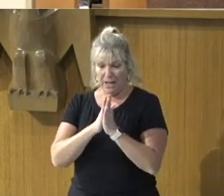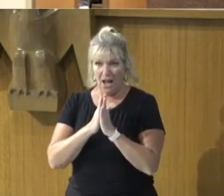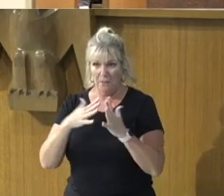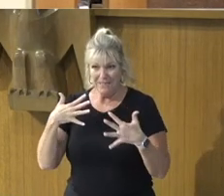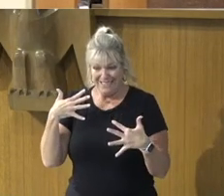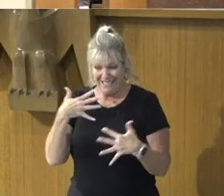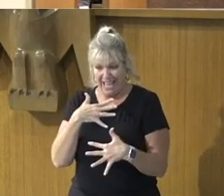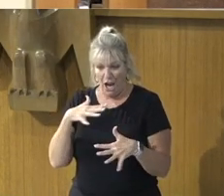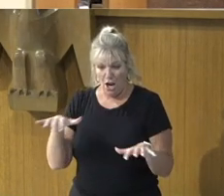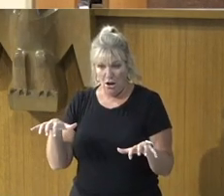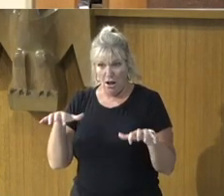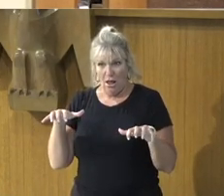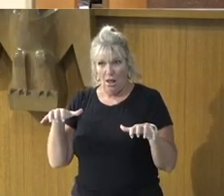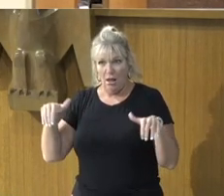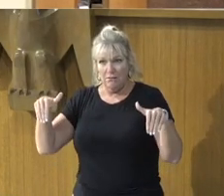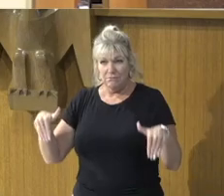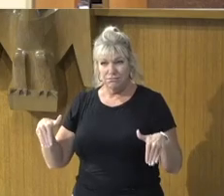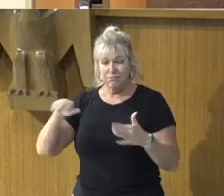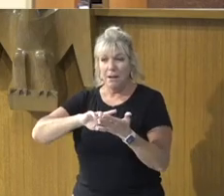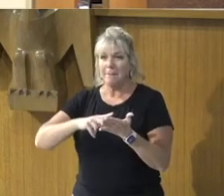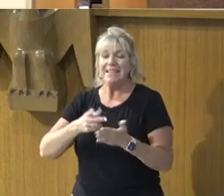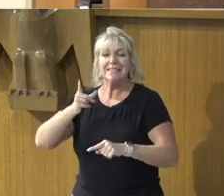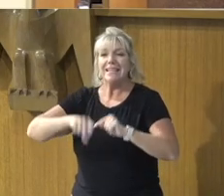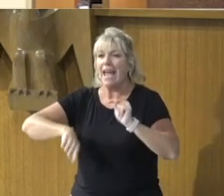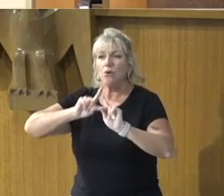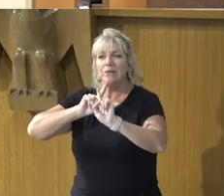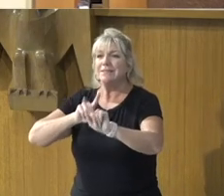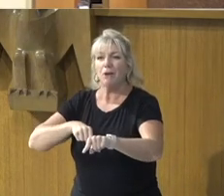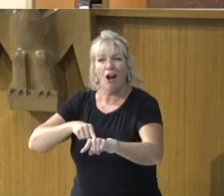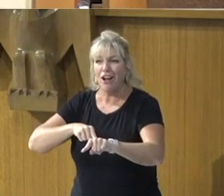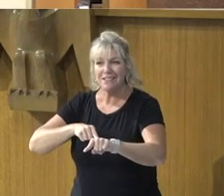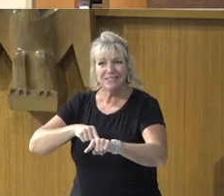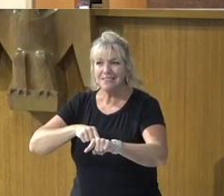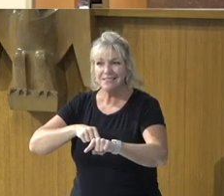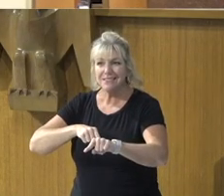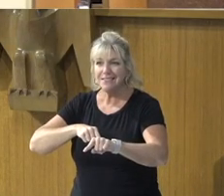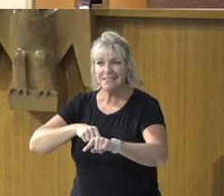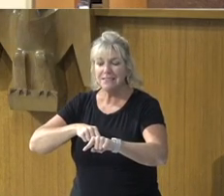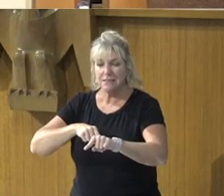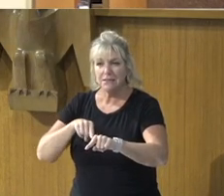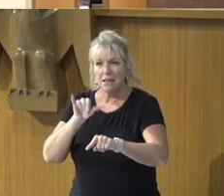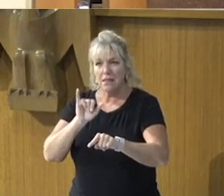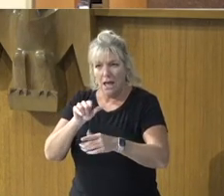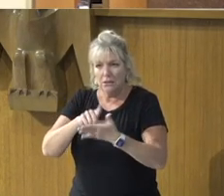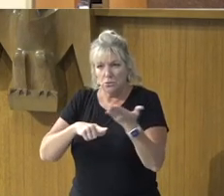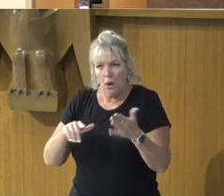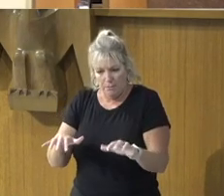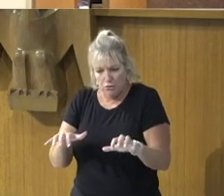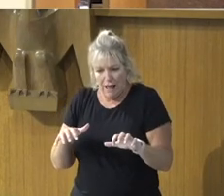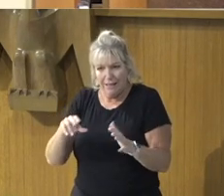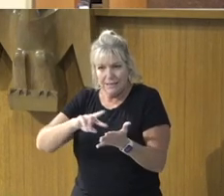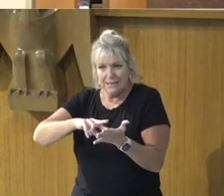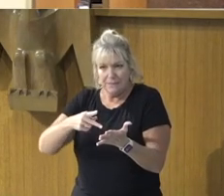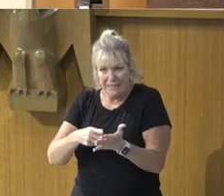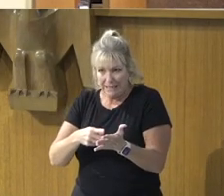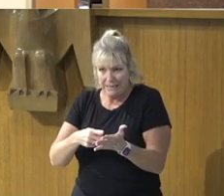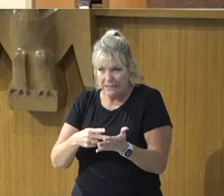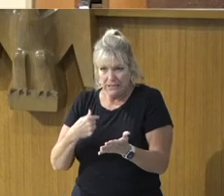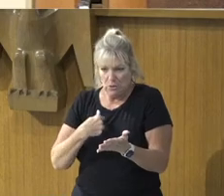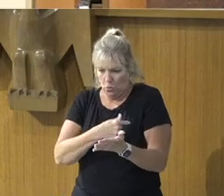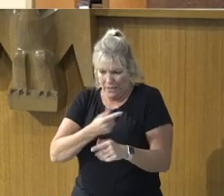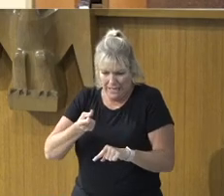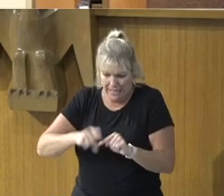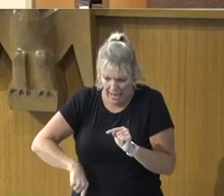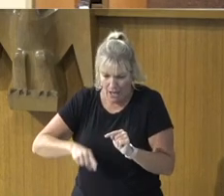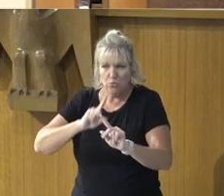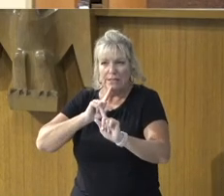Unable to respond, And that is precisely, What paralysis, Is the inability, To